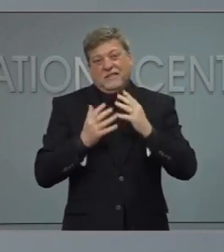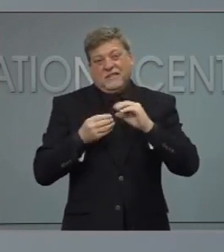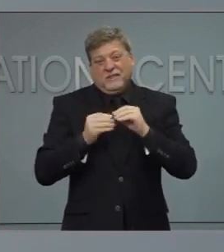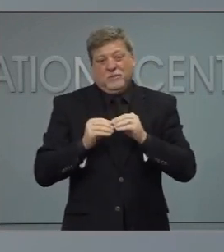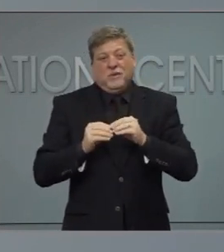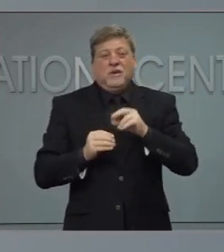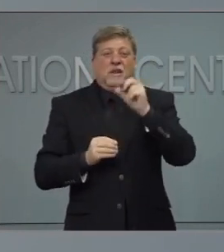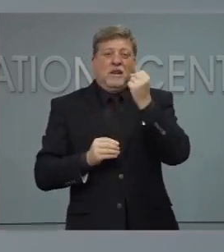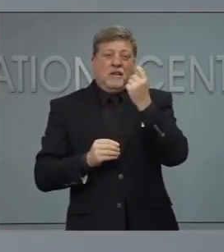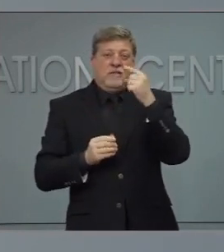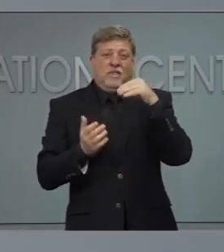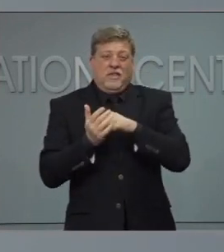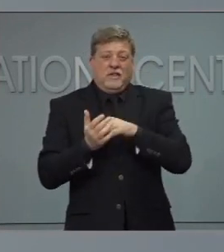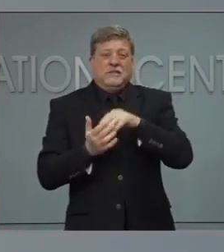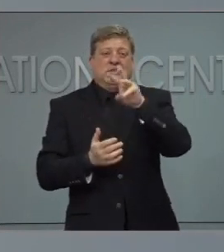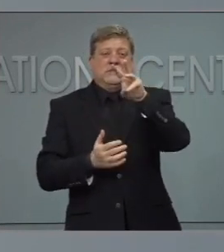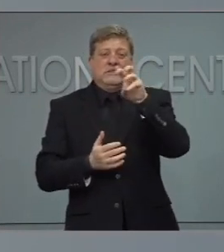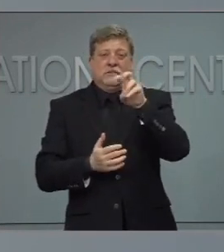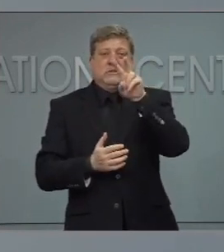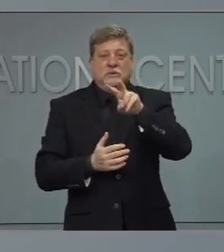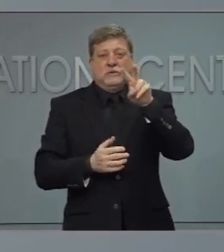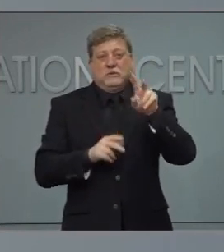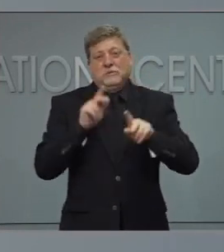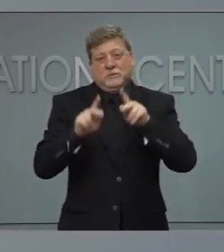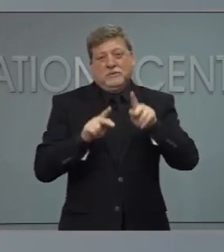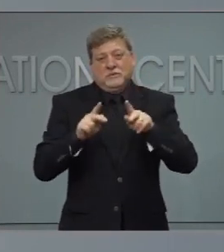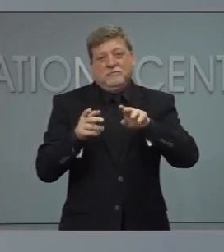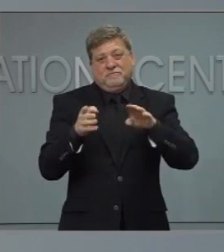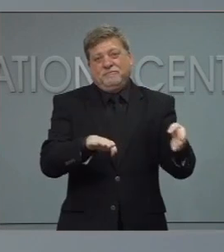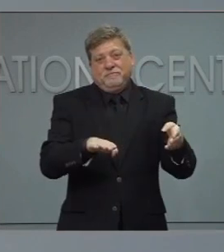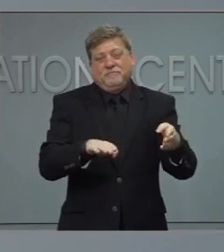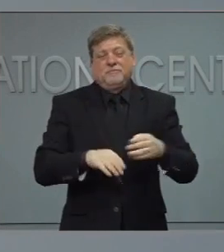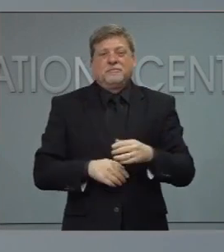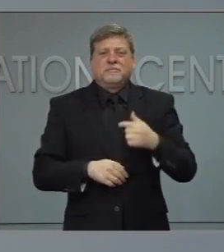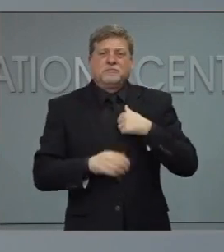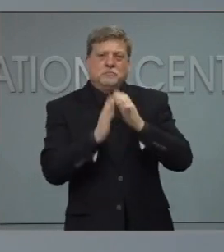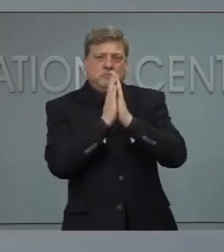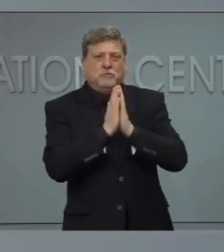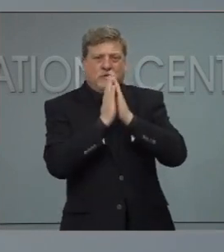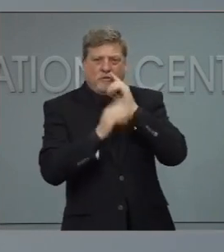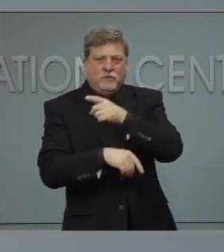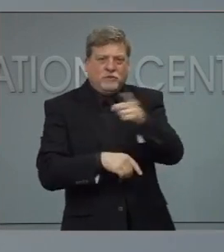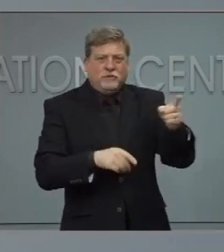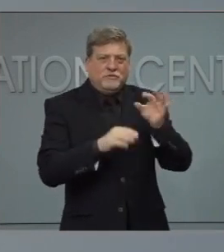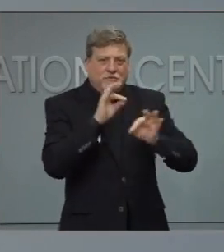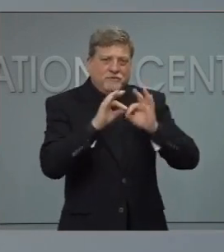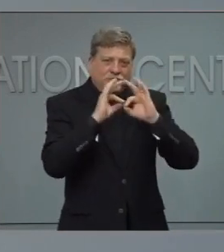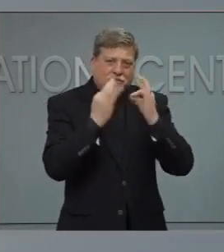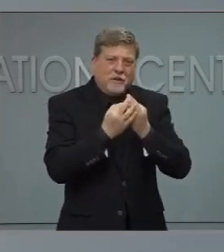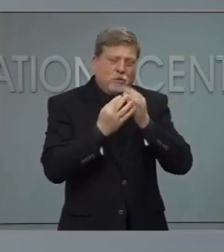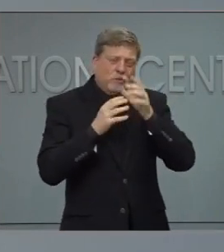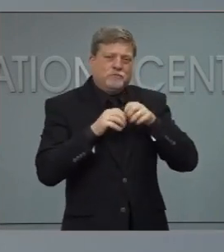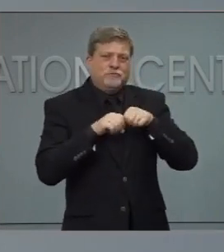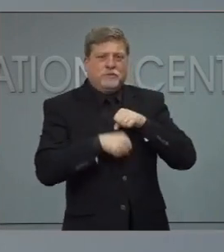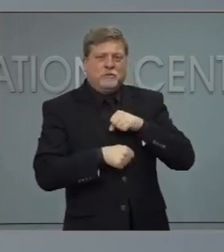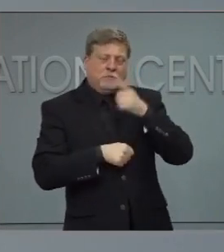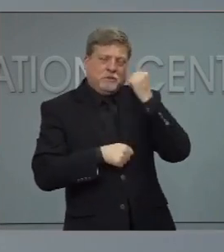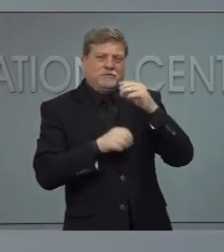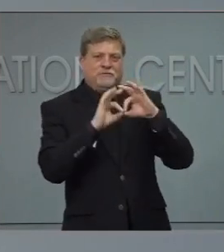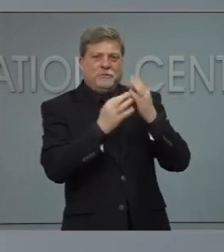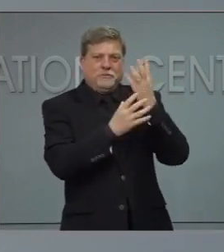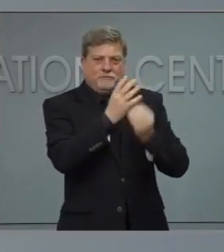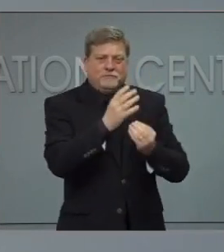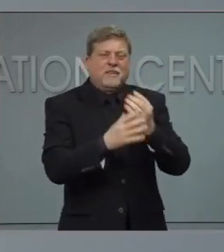prayers continue to be with those who've lost loved ones or who are fighting this virus. As we discussed at Tuesday's